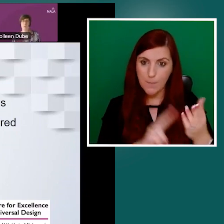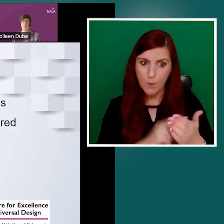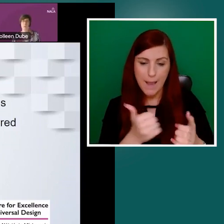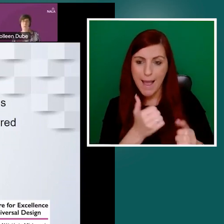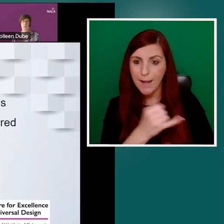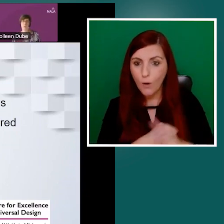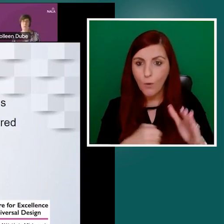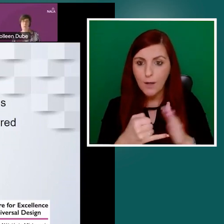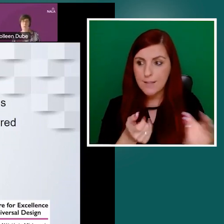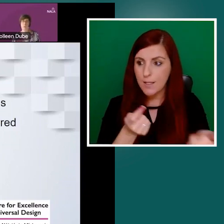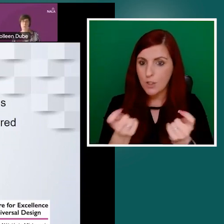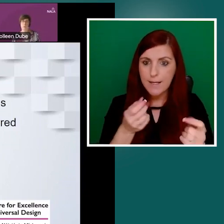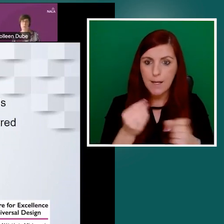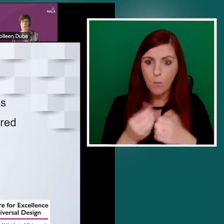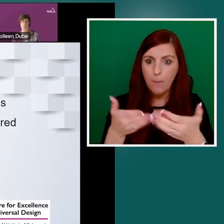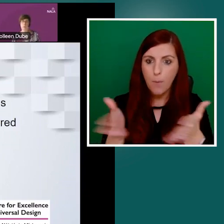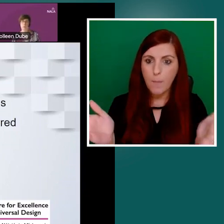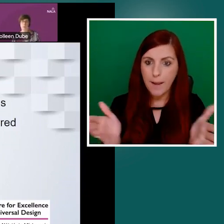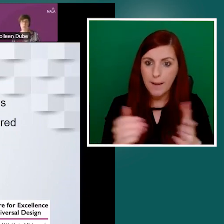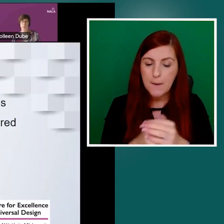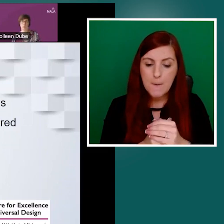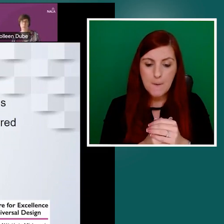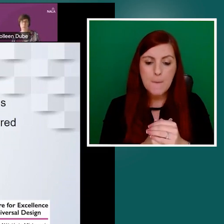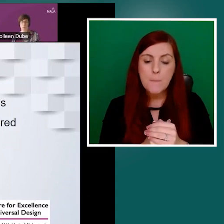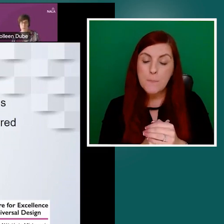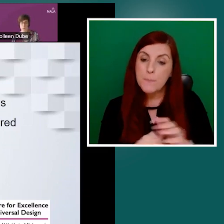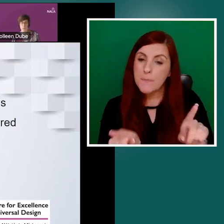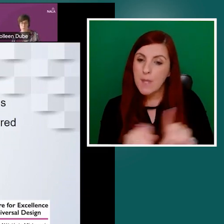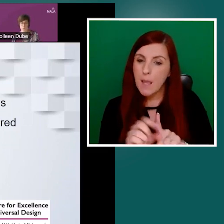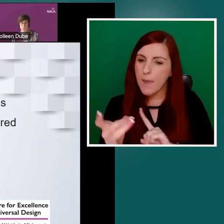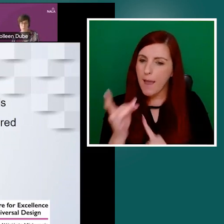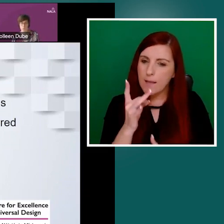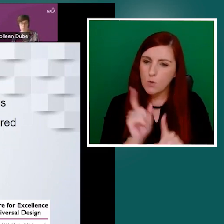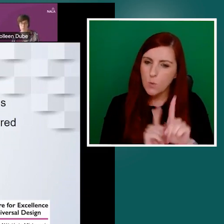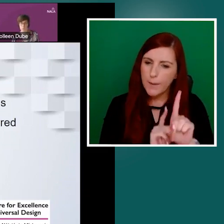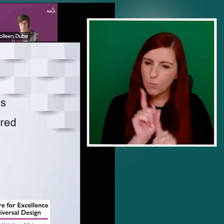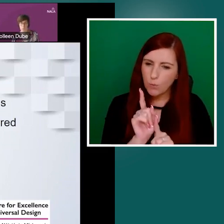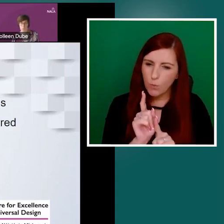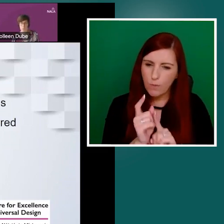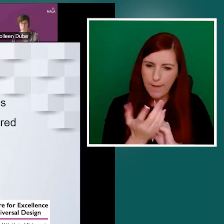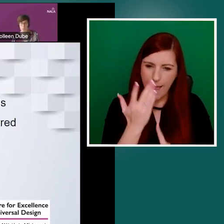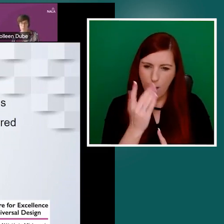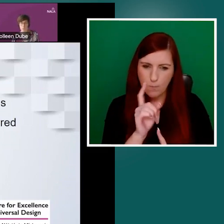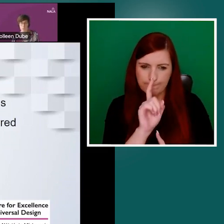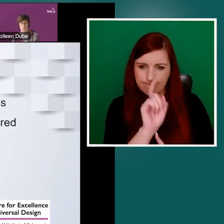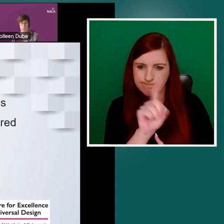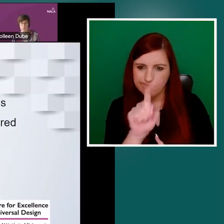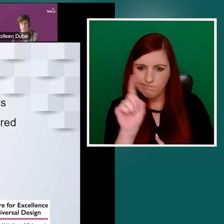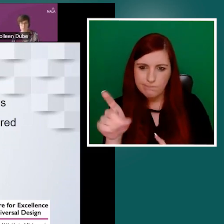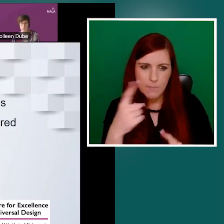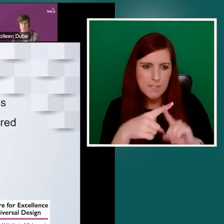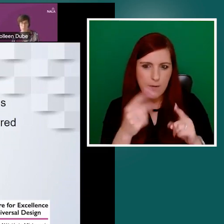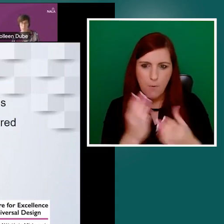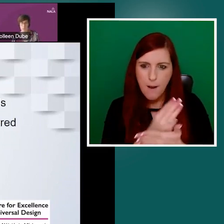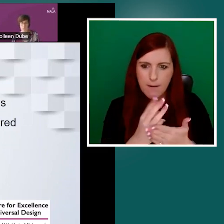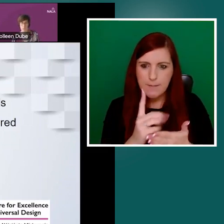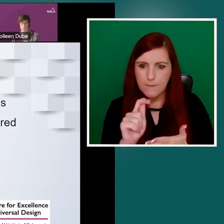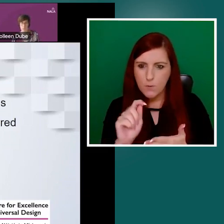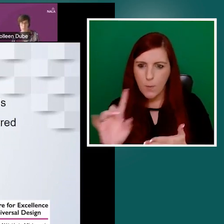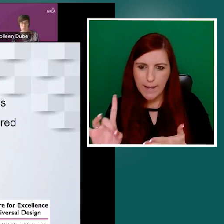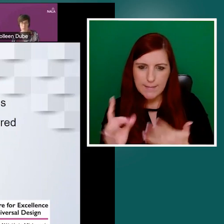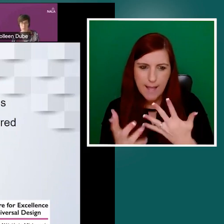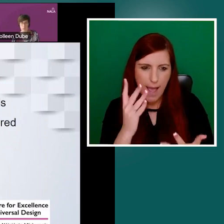to navigation functions and features inside the, within the document itself. So there, as the slide shows, we've added a